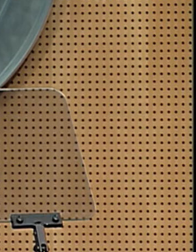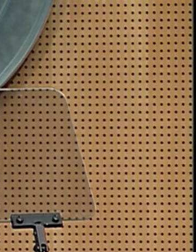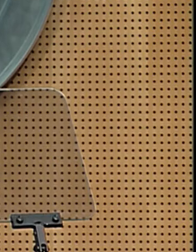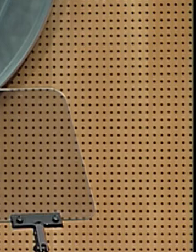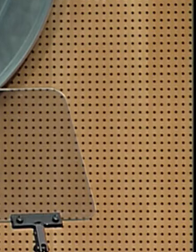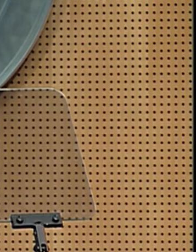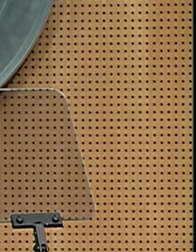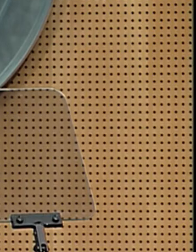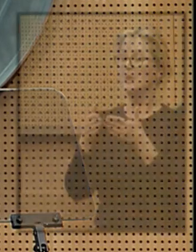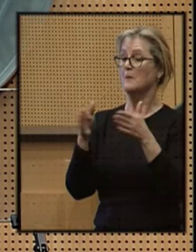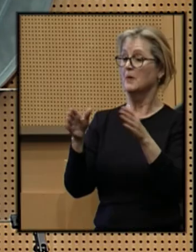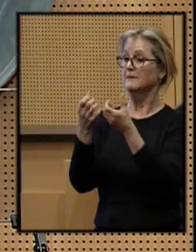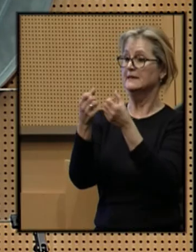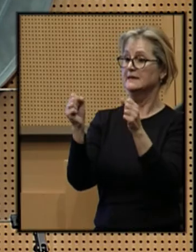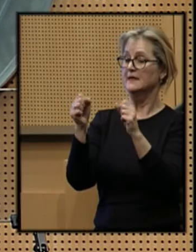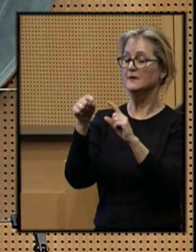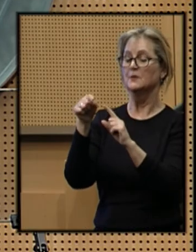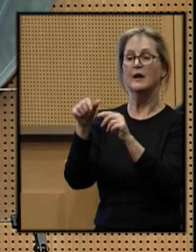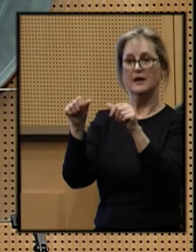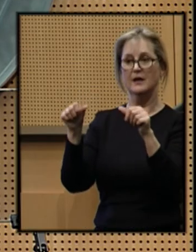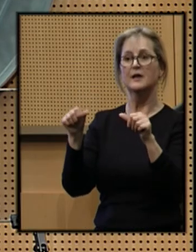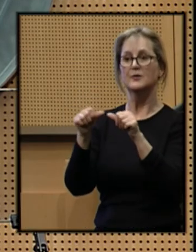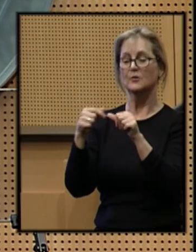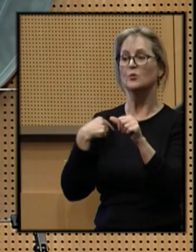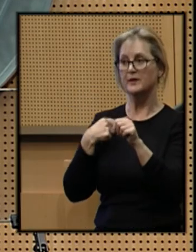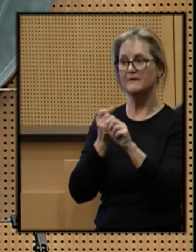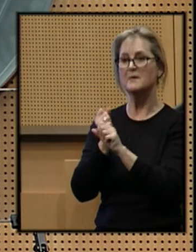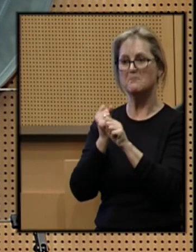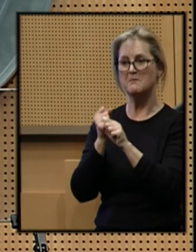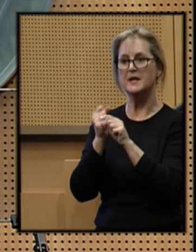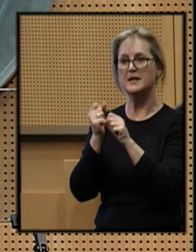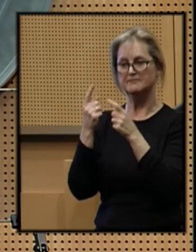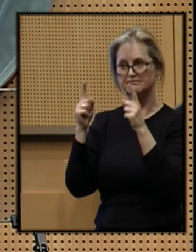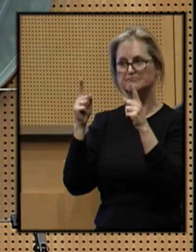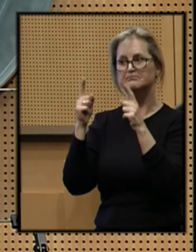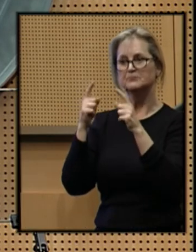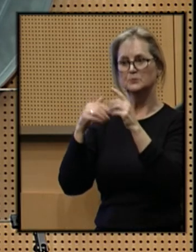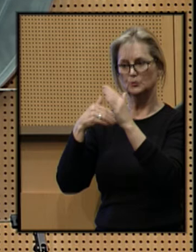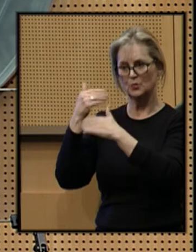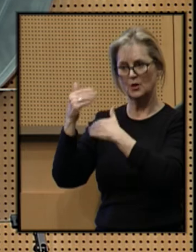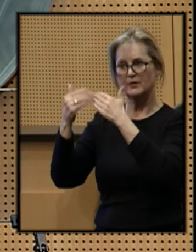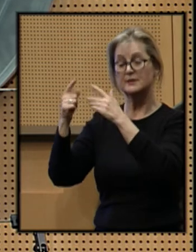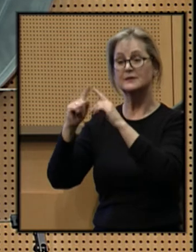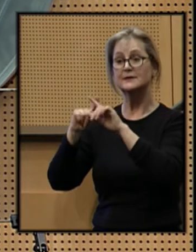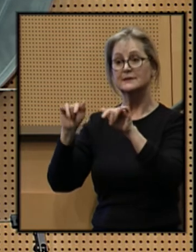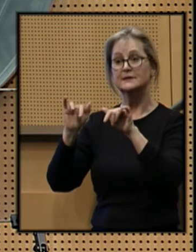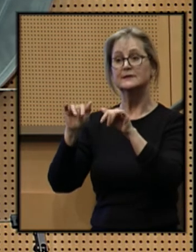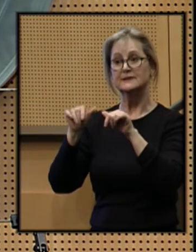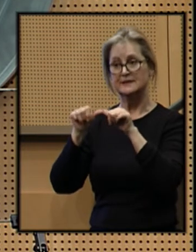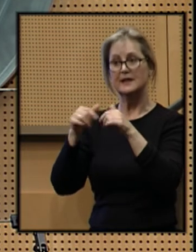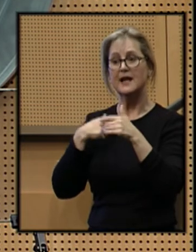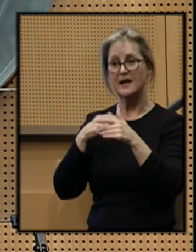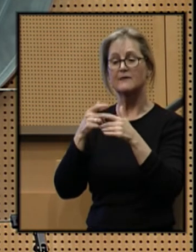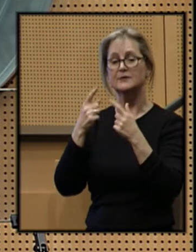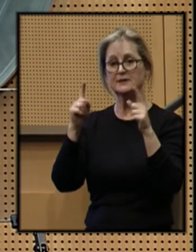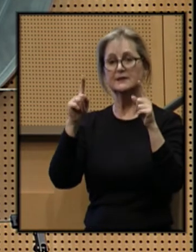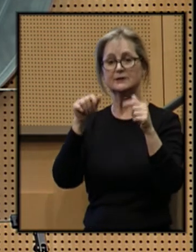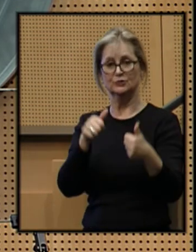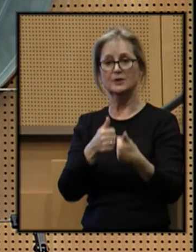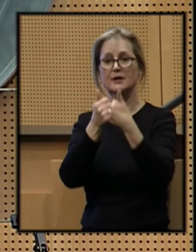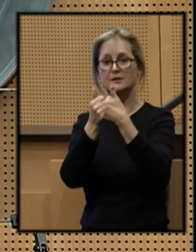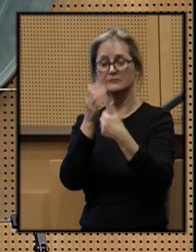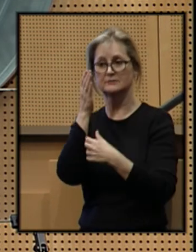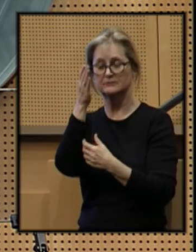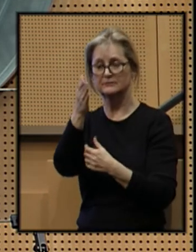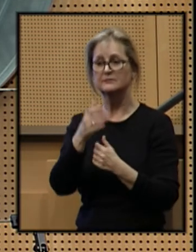Public safety is an area where we have made significant progress, public made challenges.